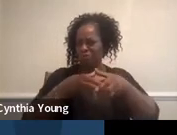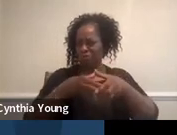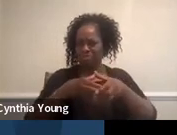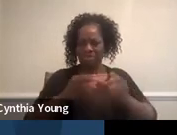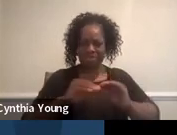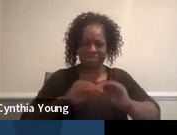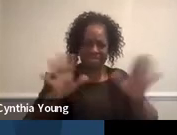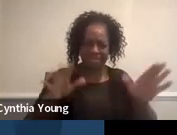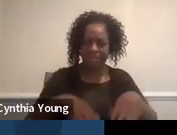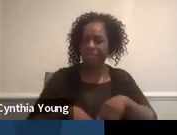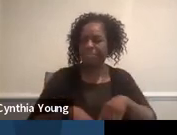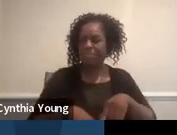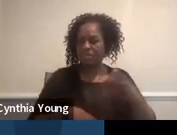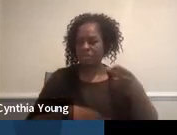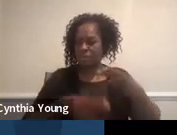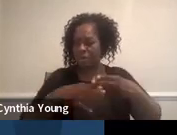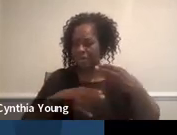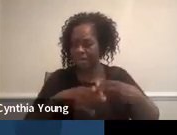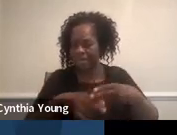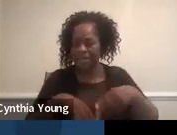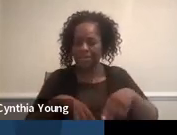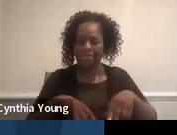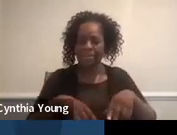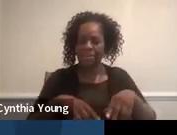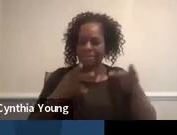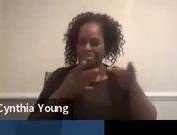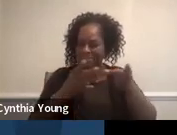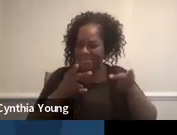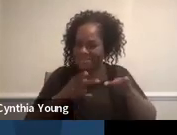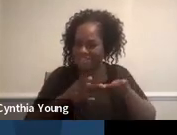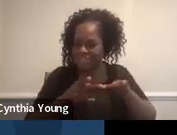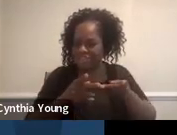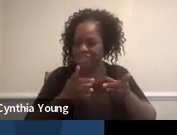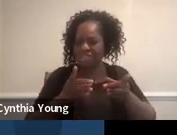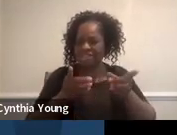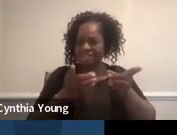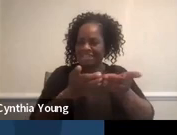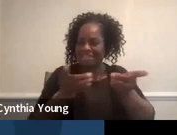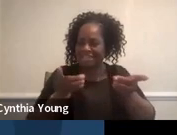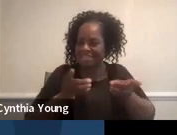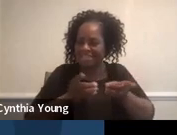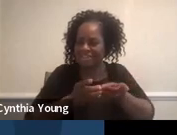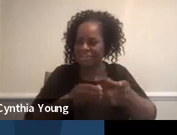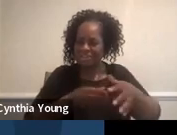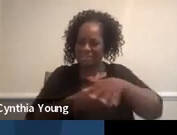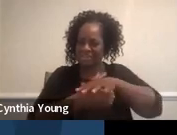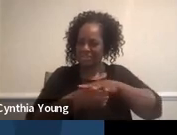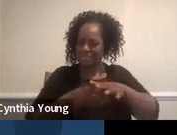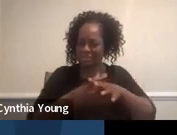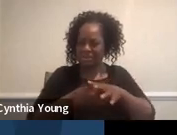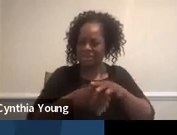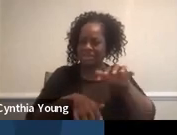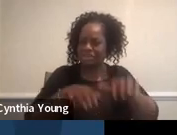If you would like to put your name, position, district in the chat, we would greatly appreciate it.